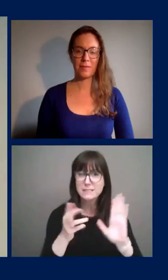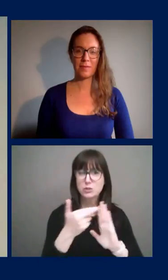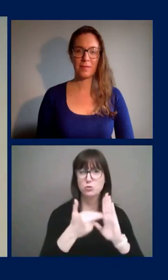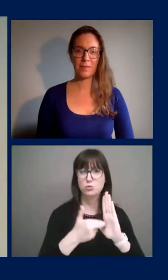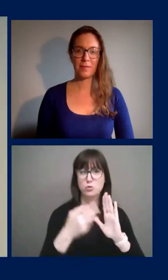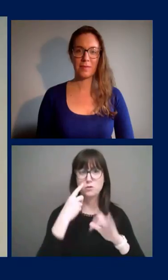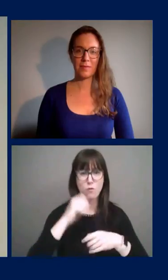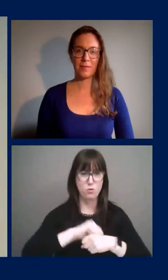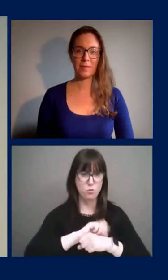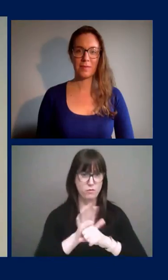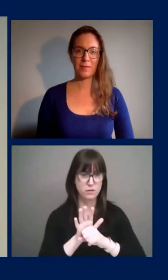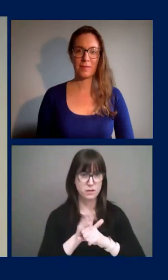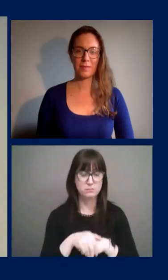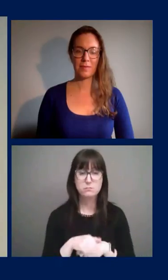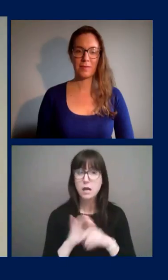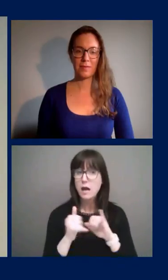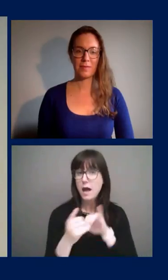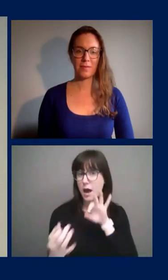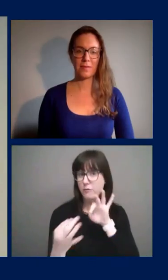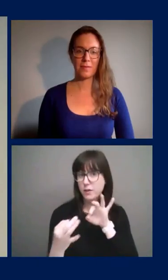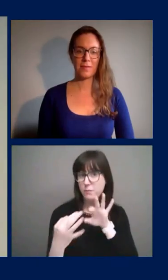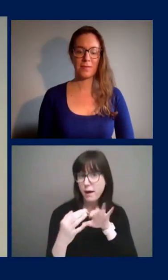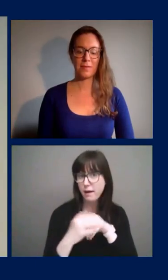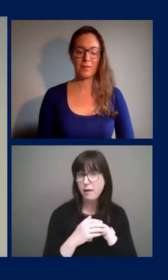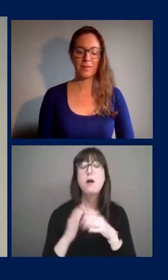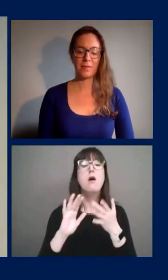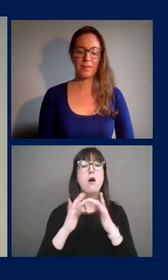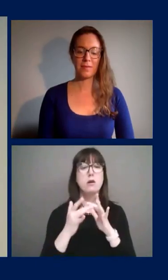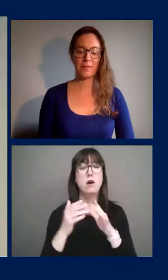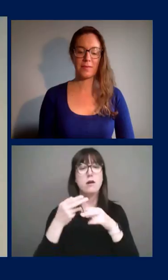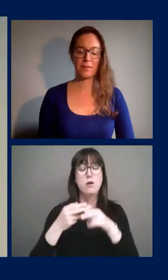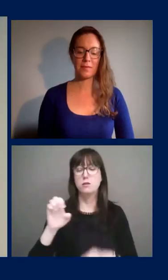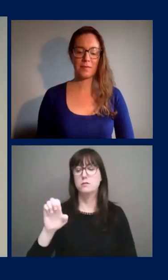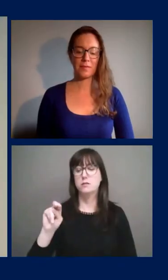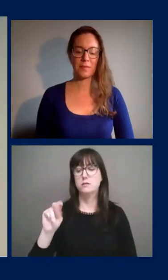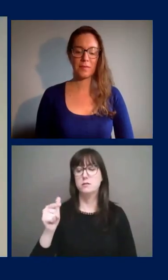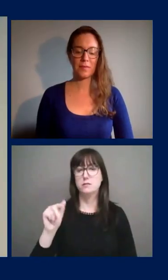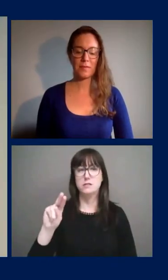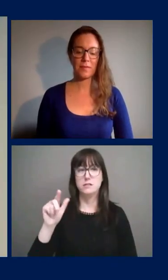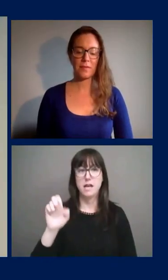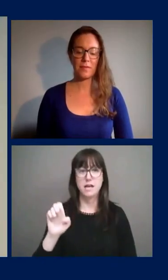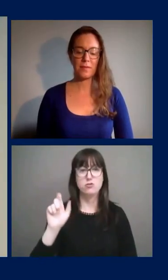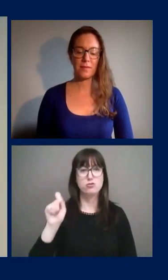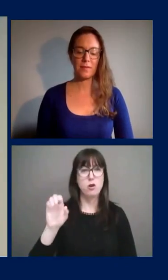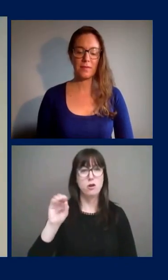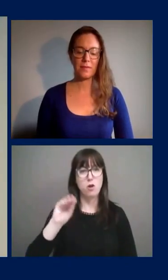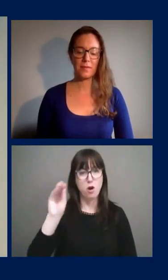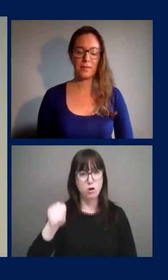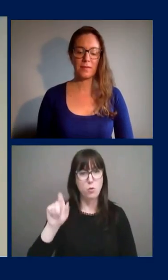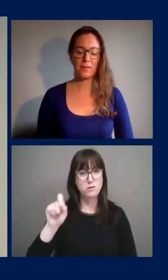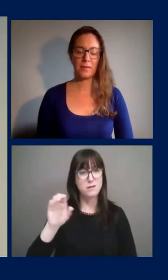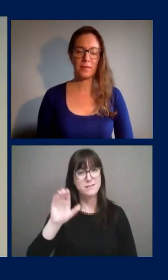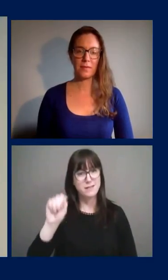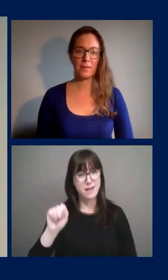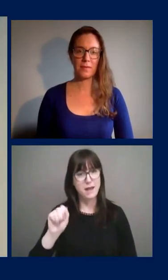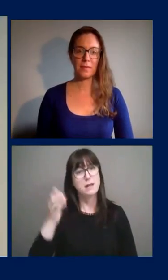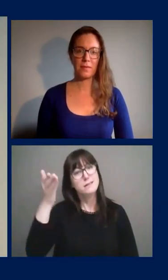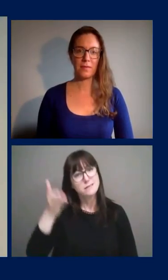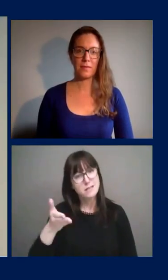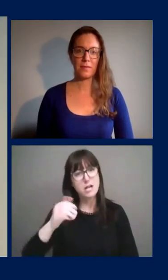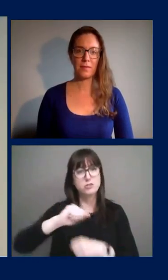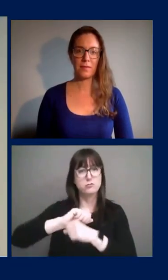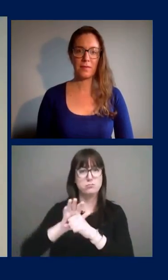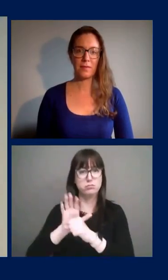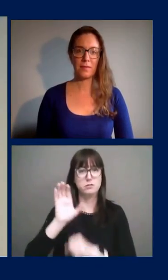can share your feedback through our online platform at engage.ottawa.ca slash COVID-19. Thank you again for your